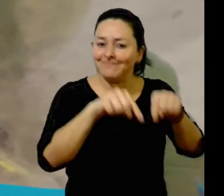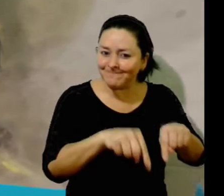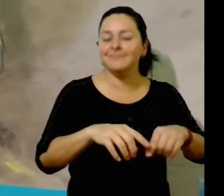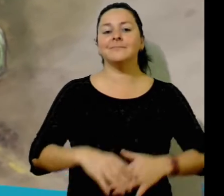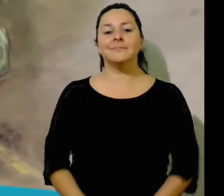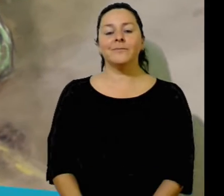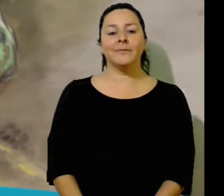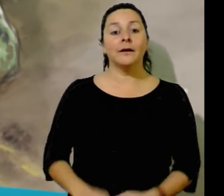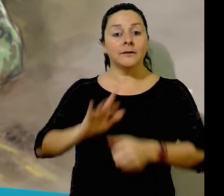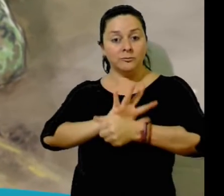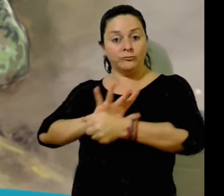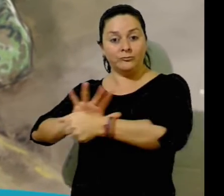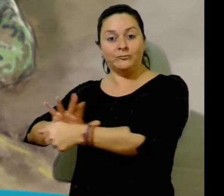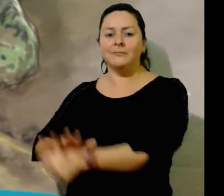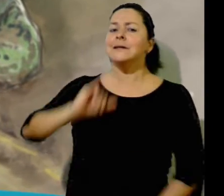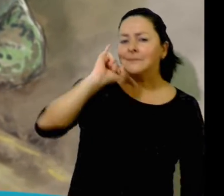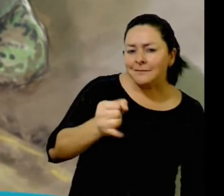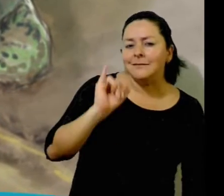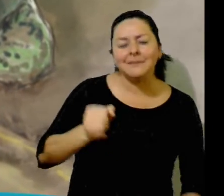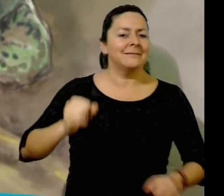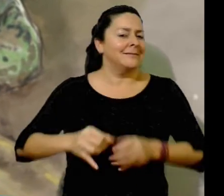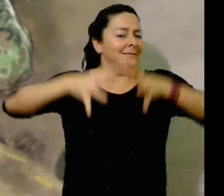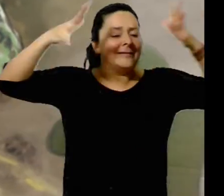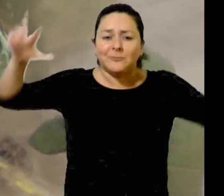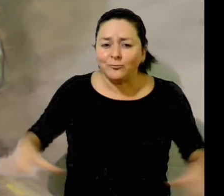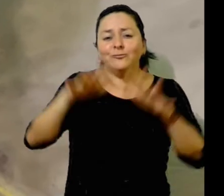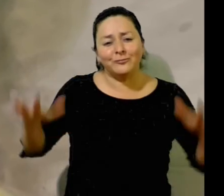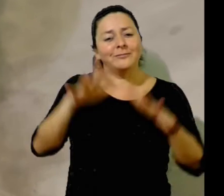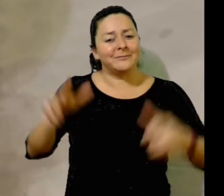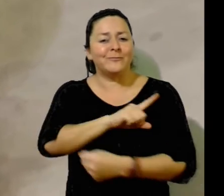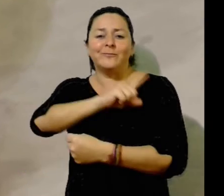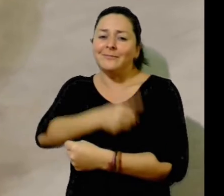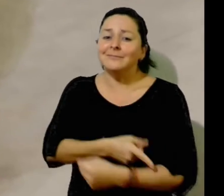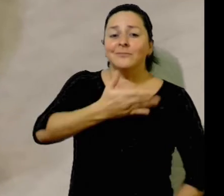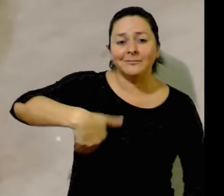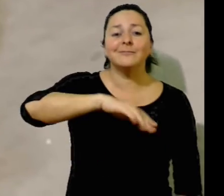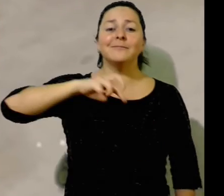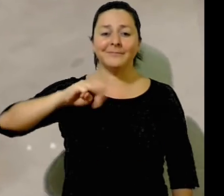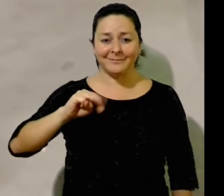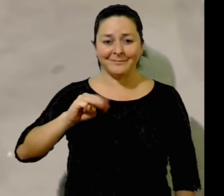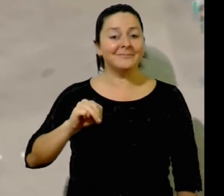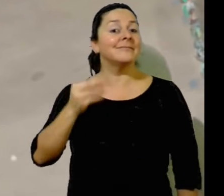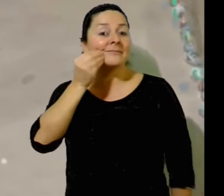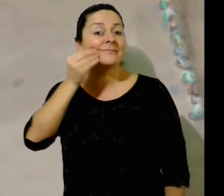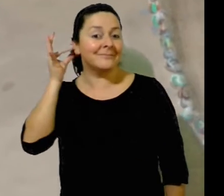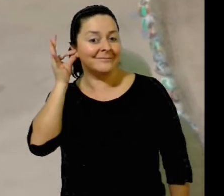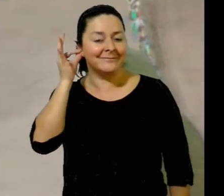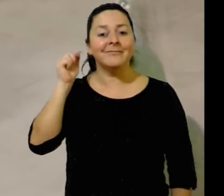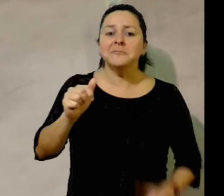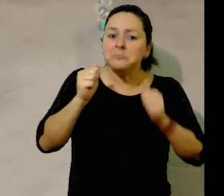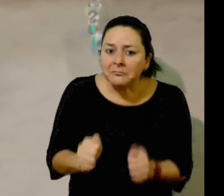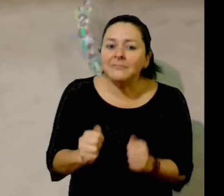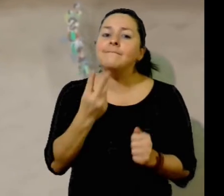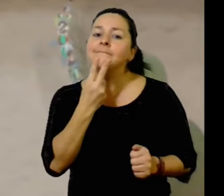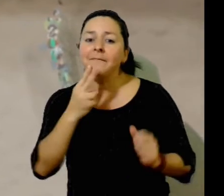changed and that we were able to lay our eggs here. Hun answers, Yes! We have made a great effort